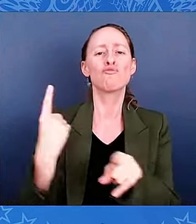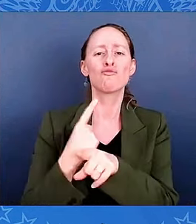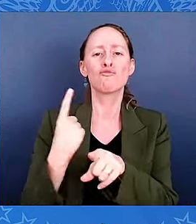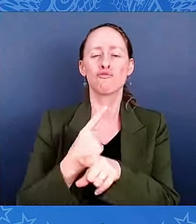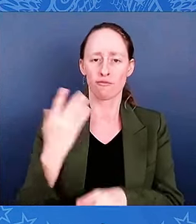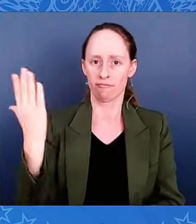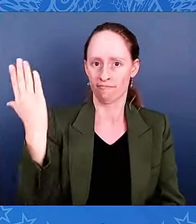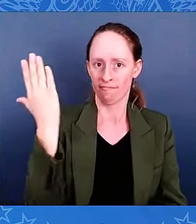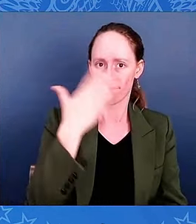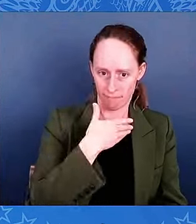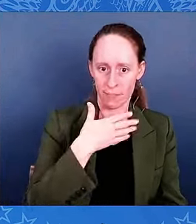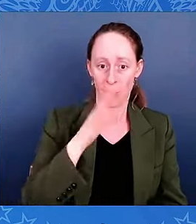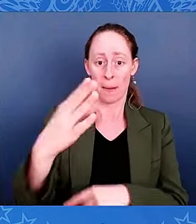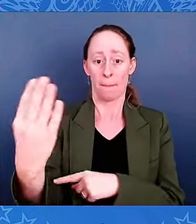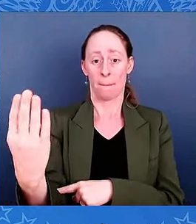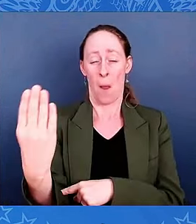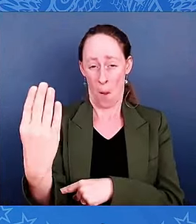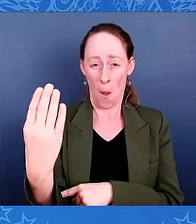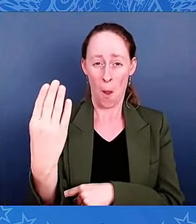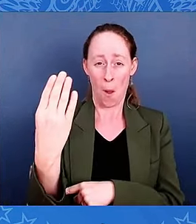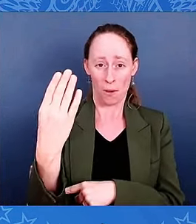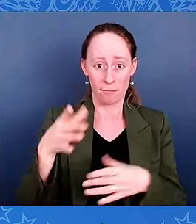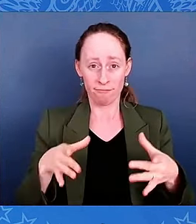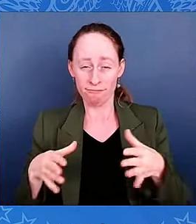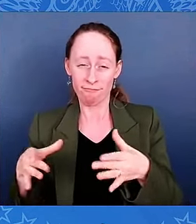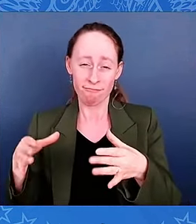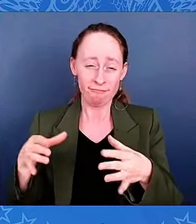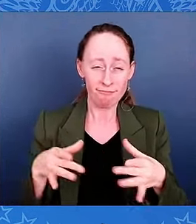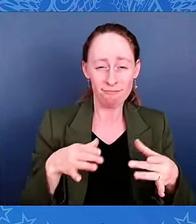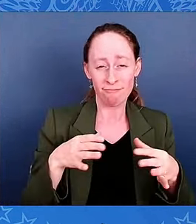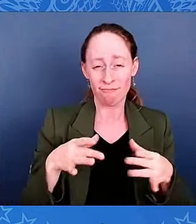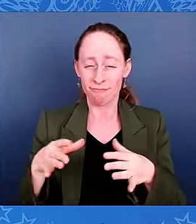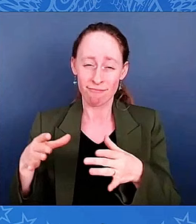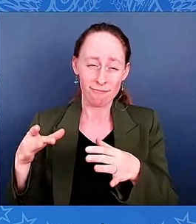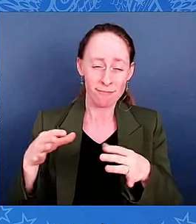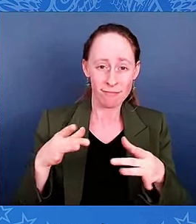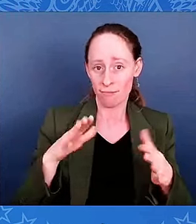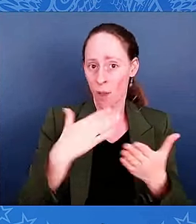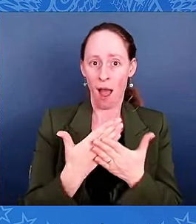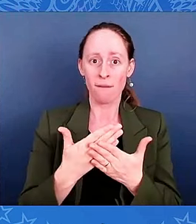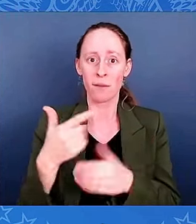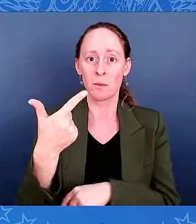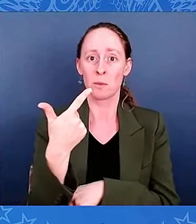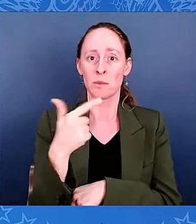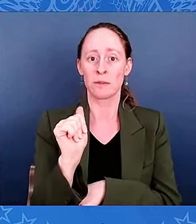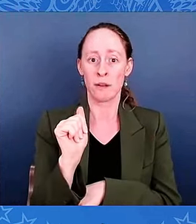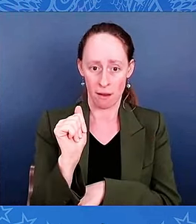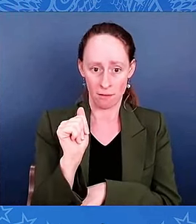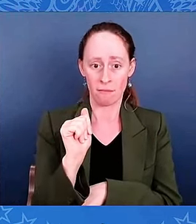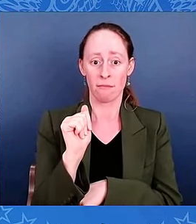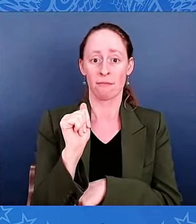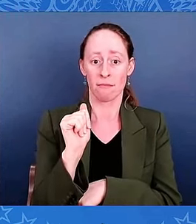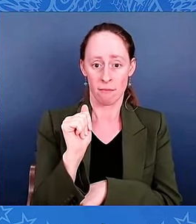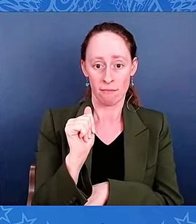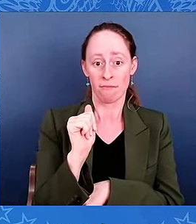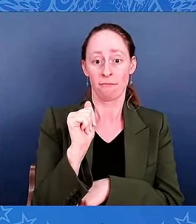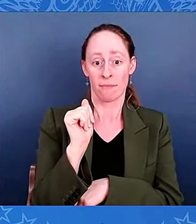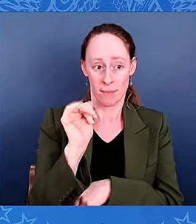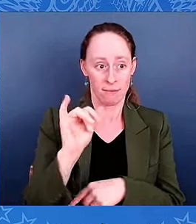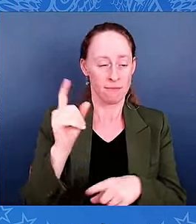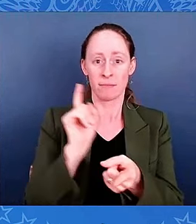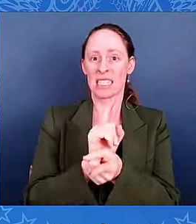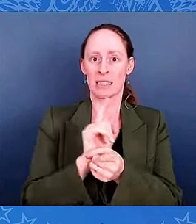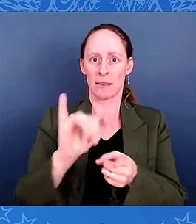days later, nearly all of them, including George and Philip, made it to the rendezvous point, a train station just north of Atlanta.